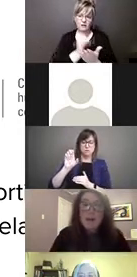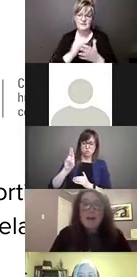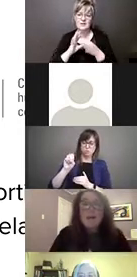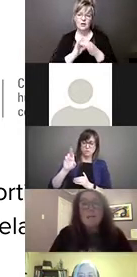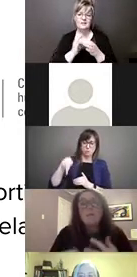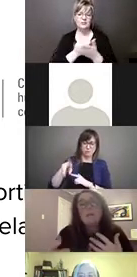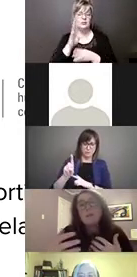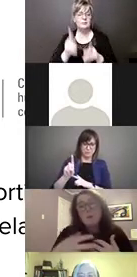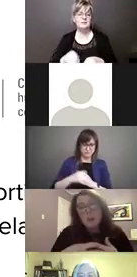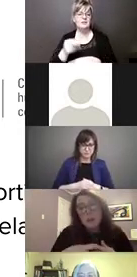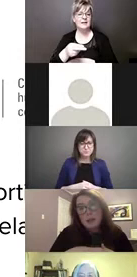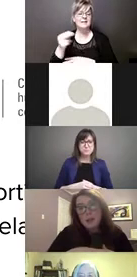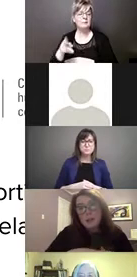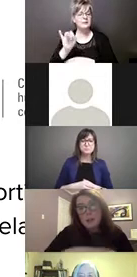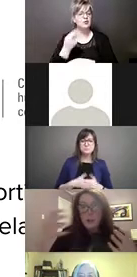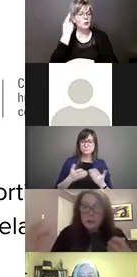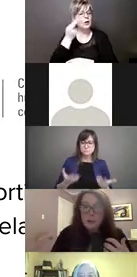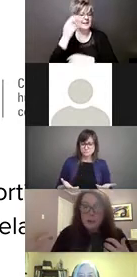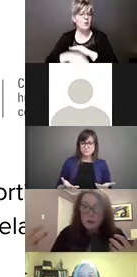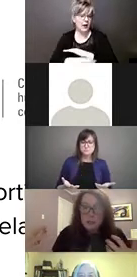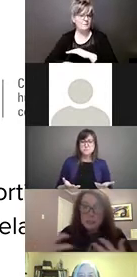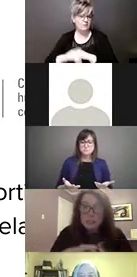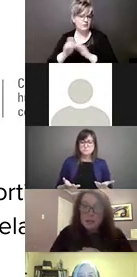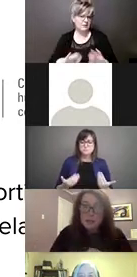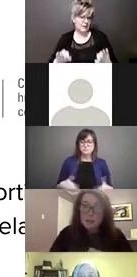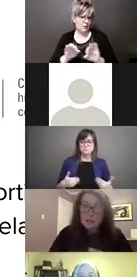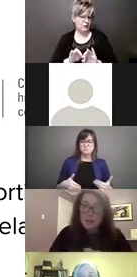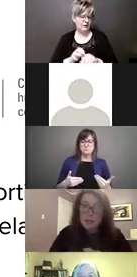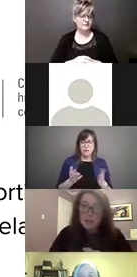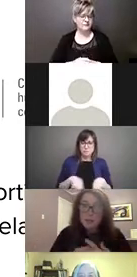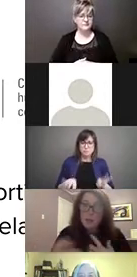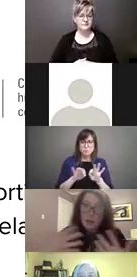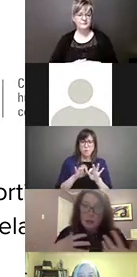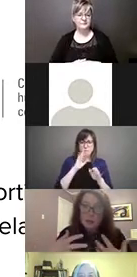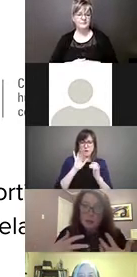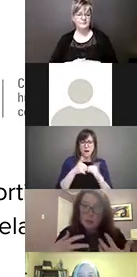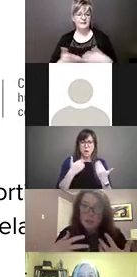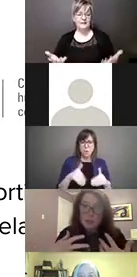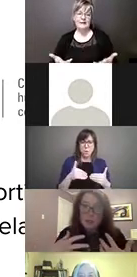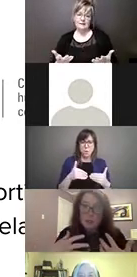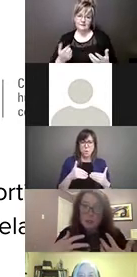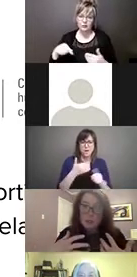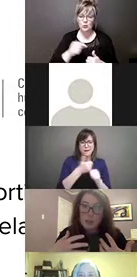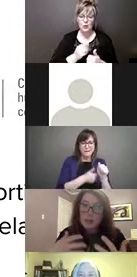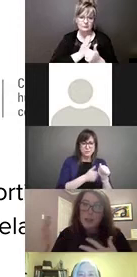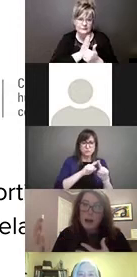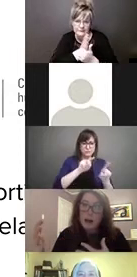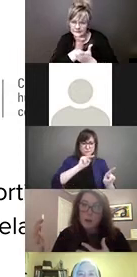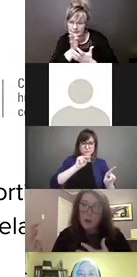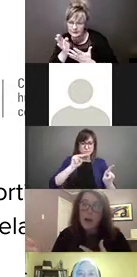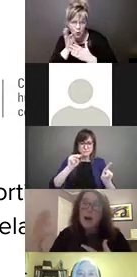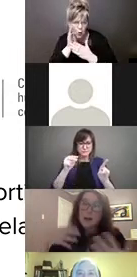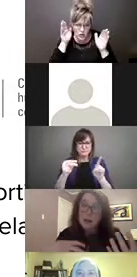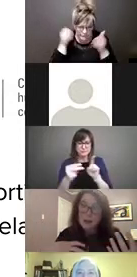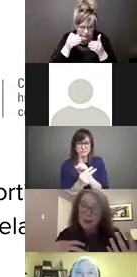So there's, there's a real importance to making sure that we're looking at those intersectional issues and that